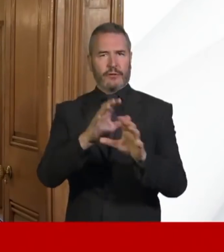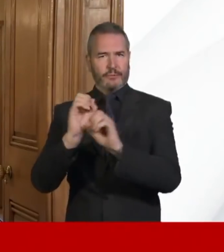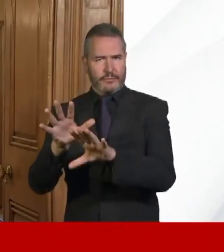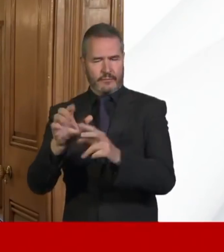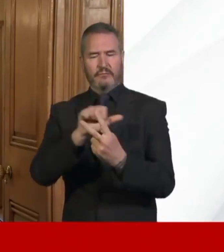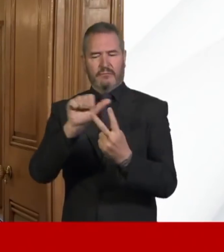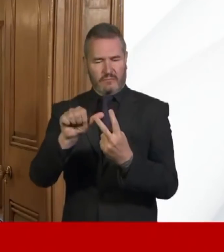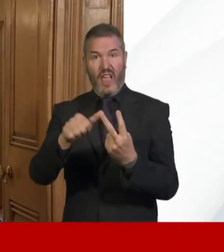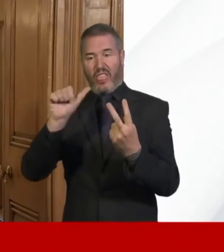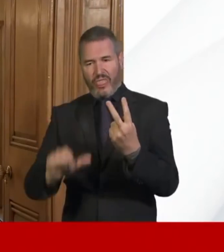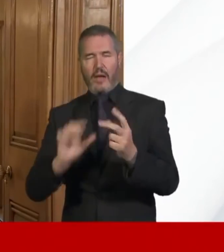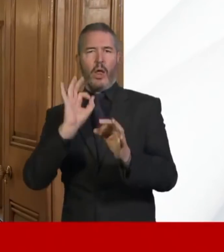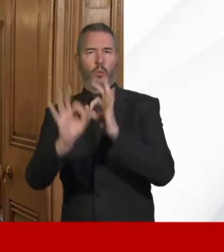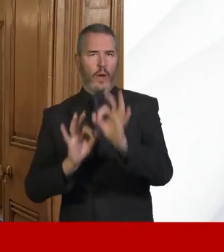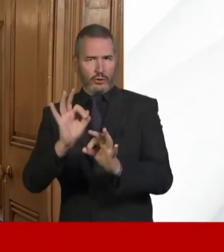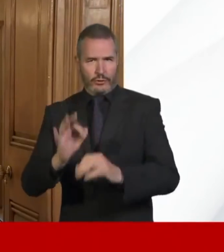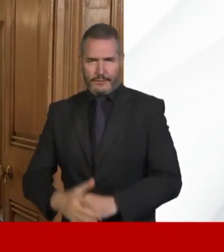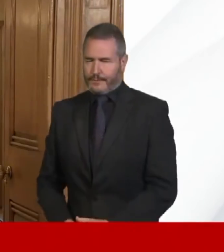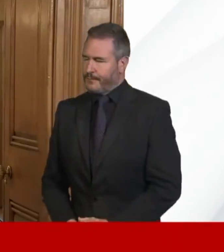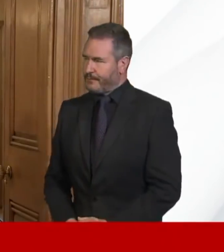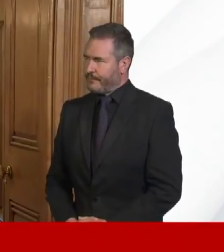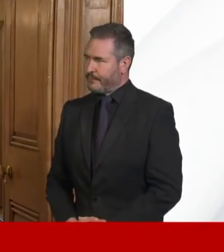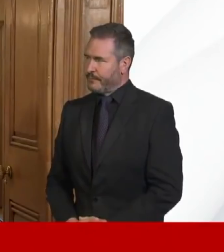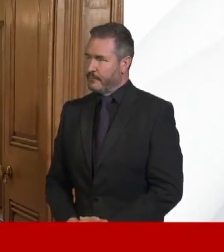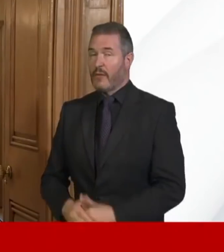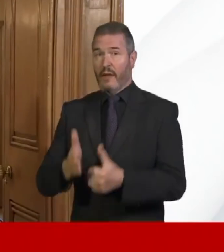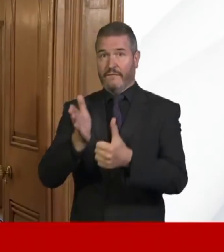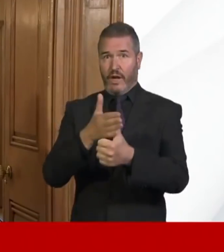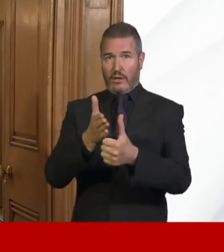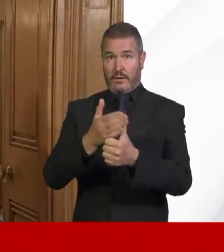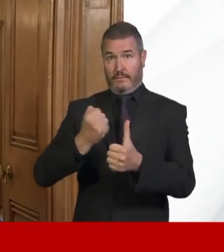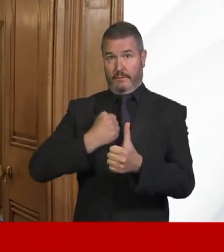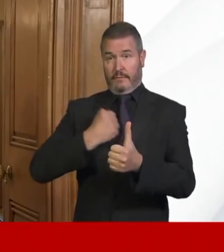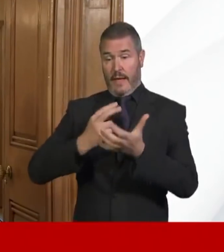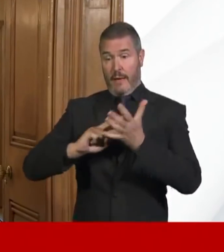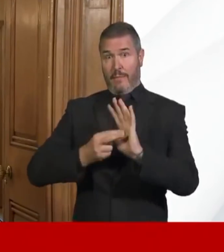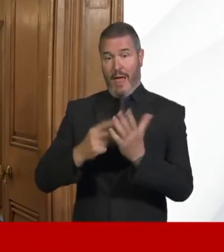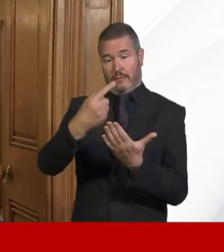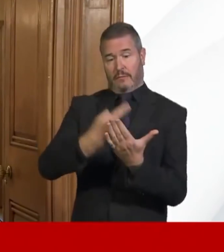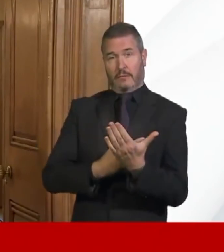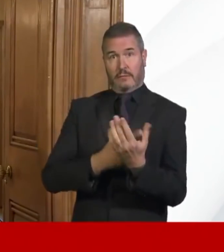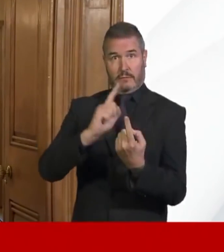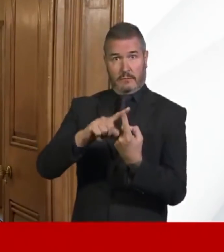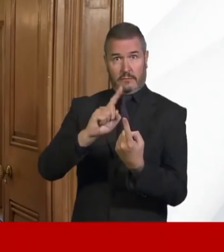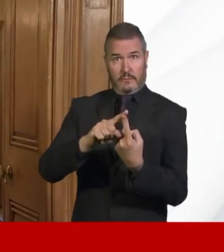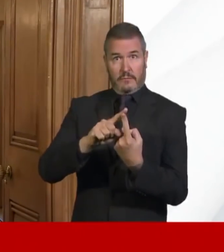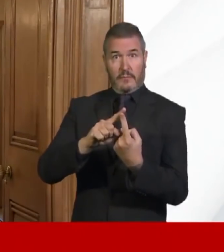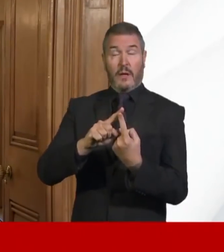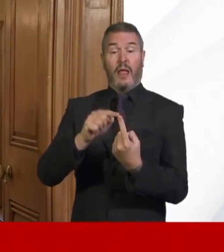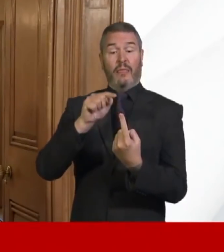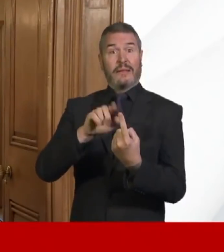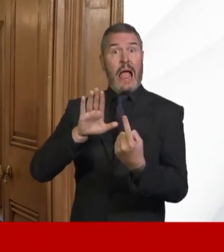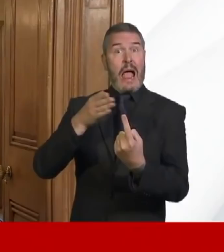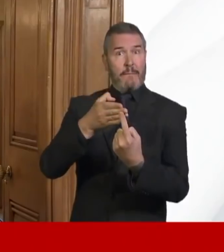questions. The first is on the plans that I have put in place to ensure that every corner of the